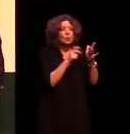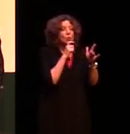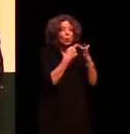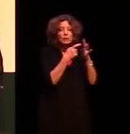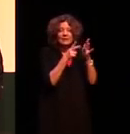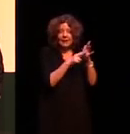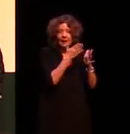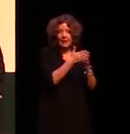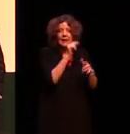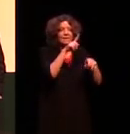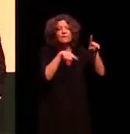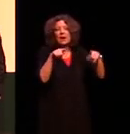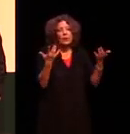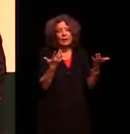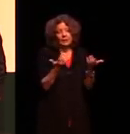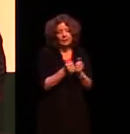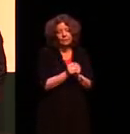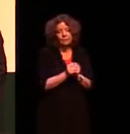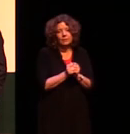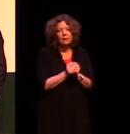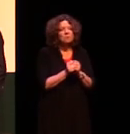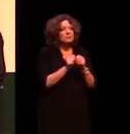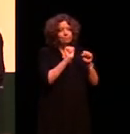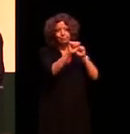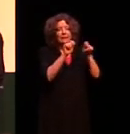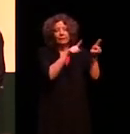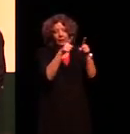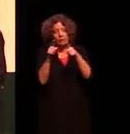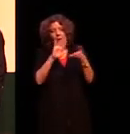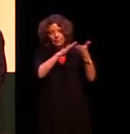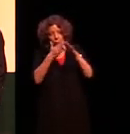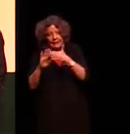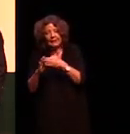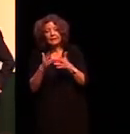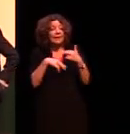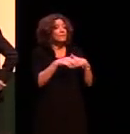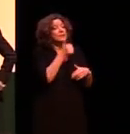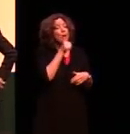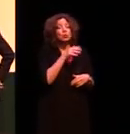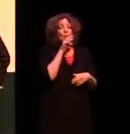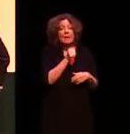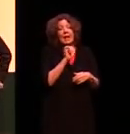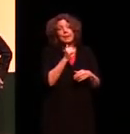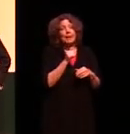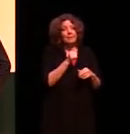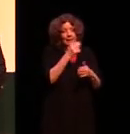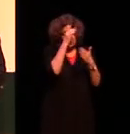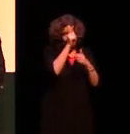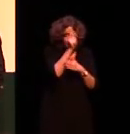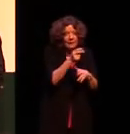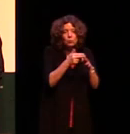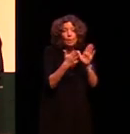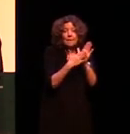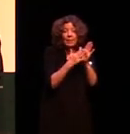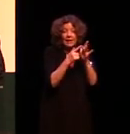are can can vary across different communities but it might involve if you're a man it might be your mother-in-law and it might